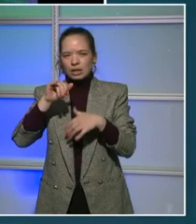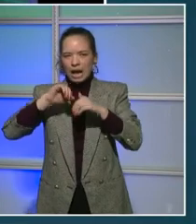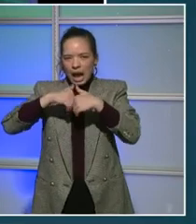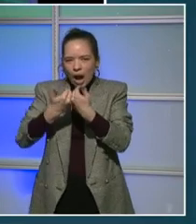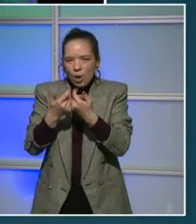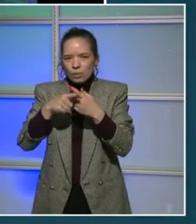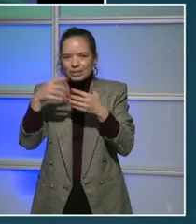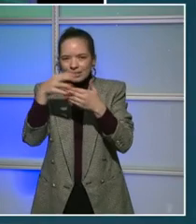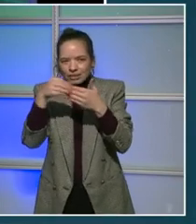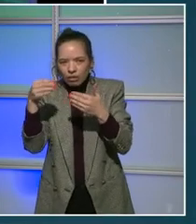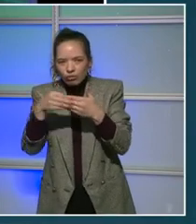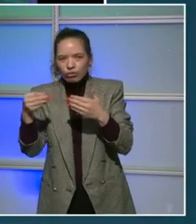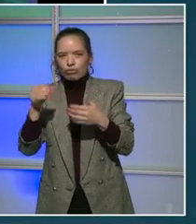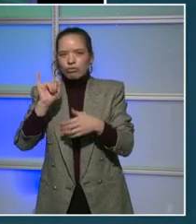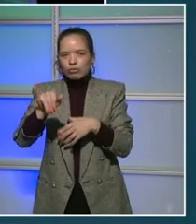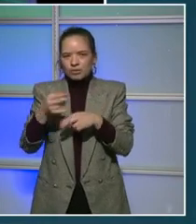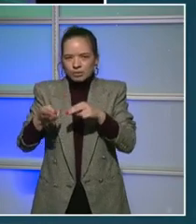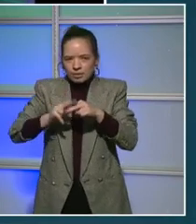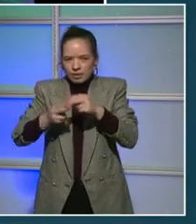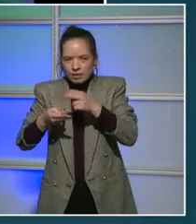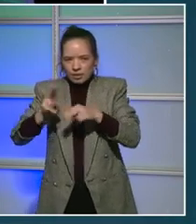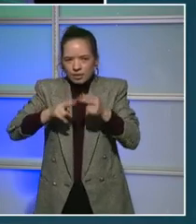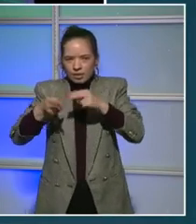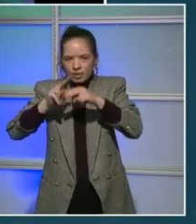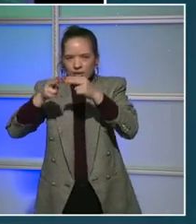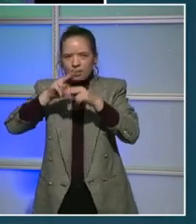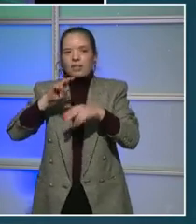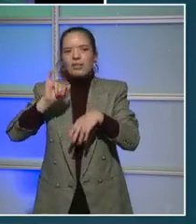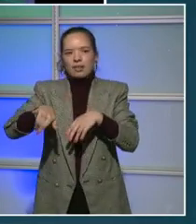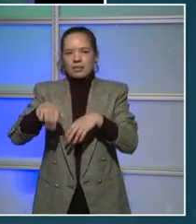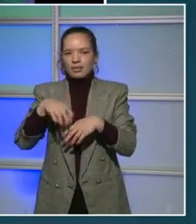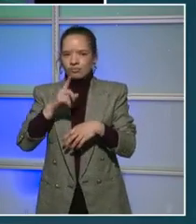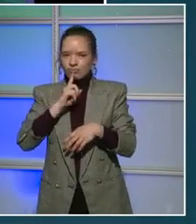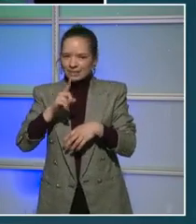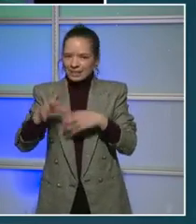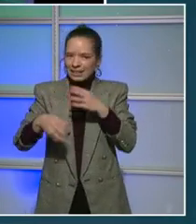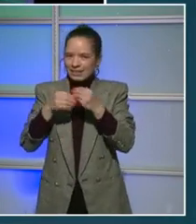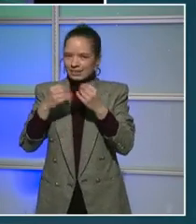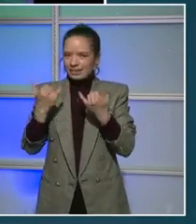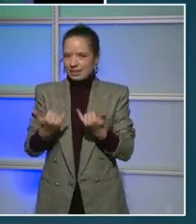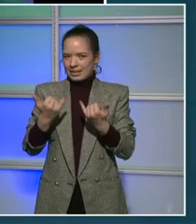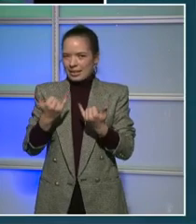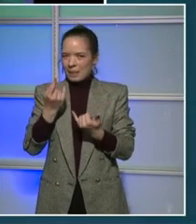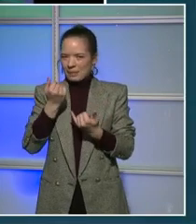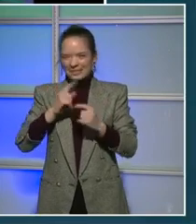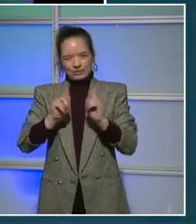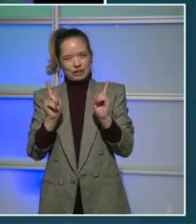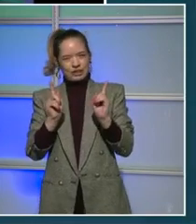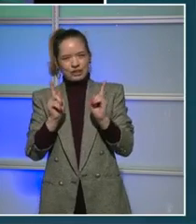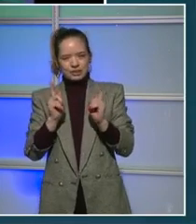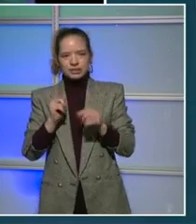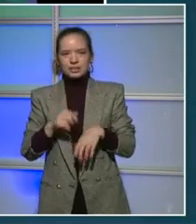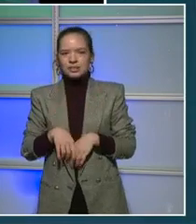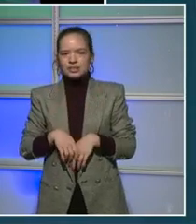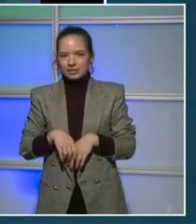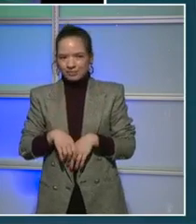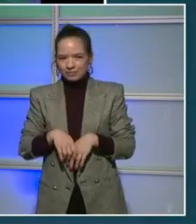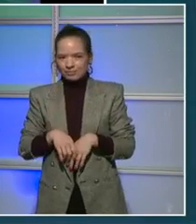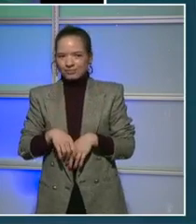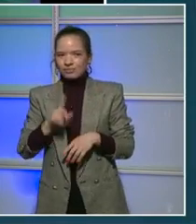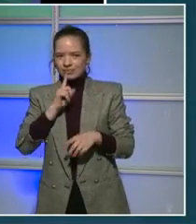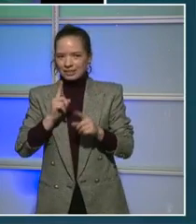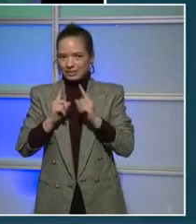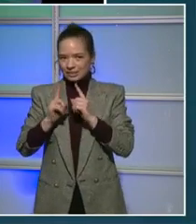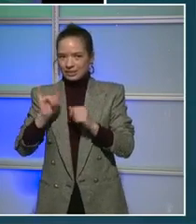add up. And I think it is adding up a little differently than the categories that we've